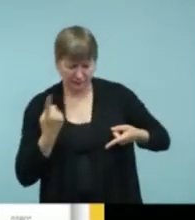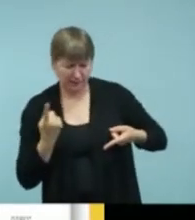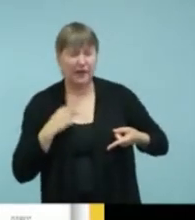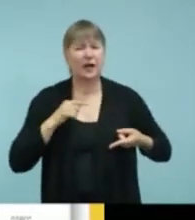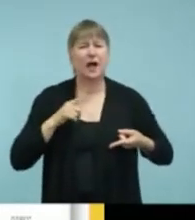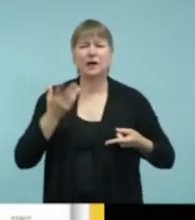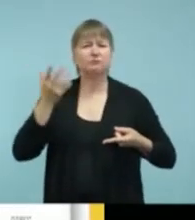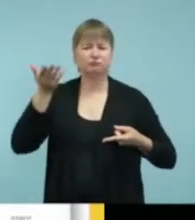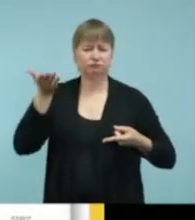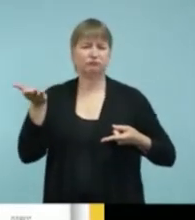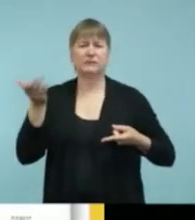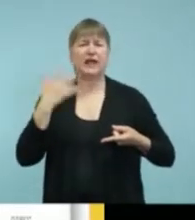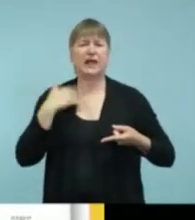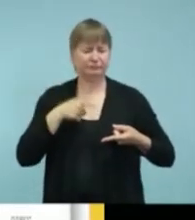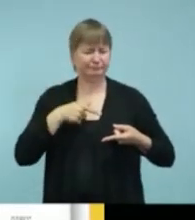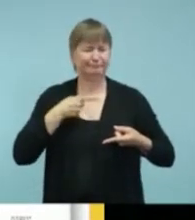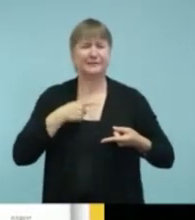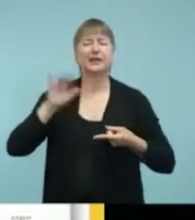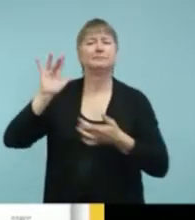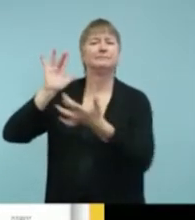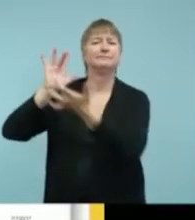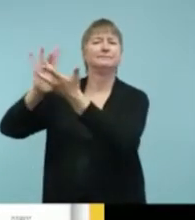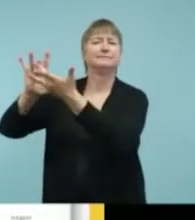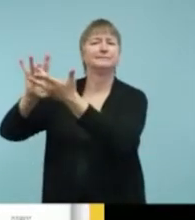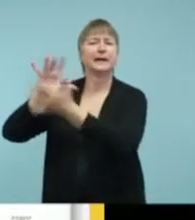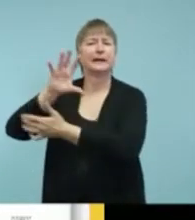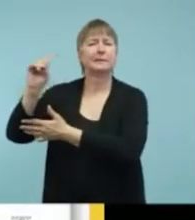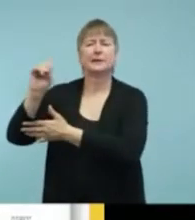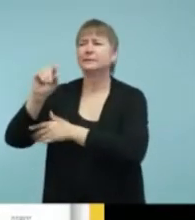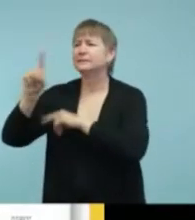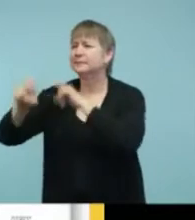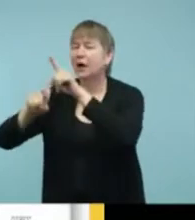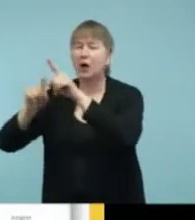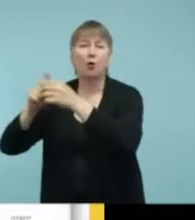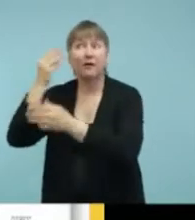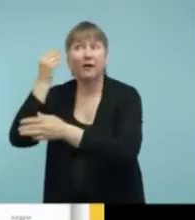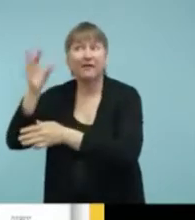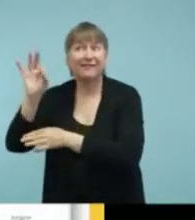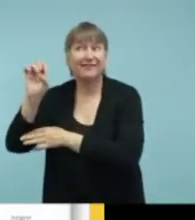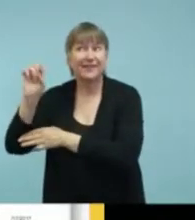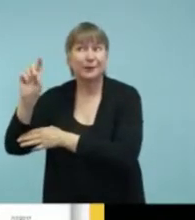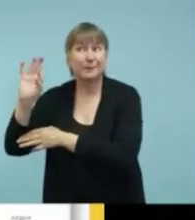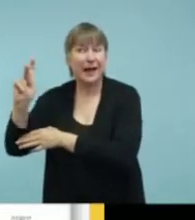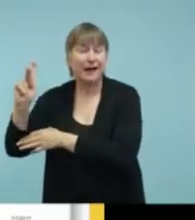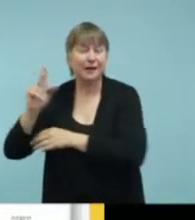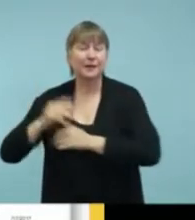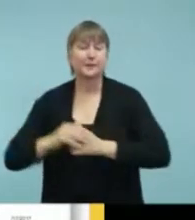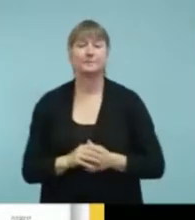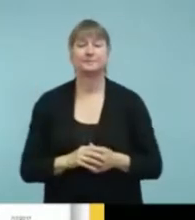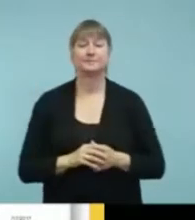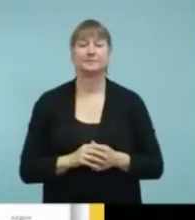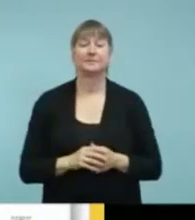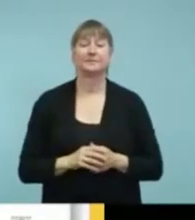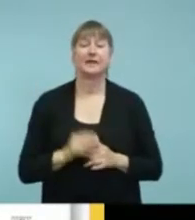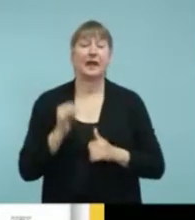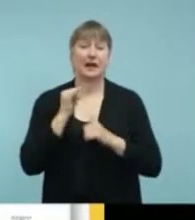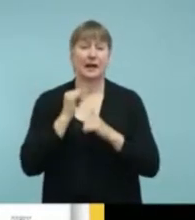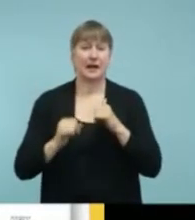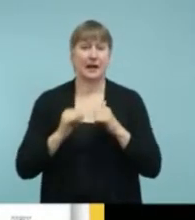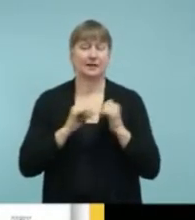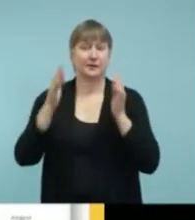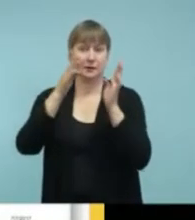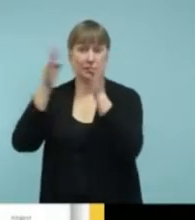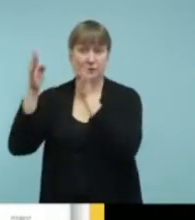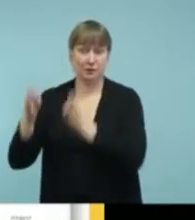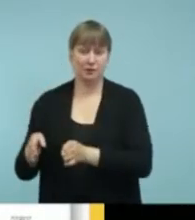gave you the link to the company website so that you can provide feedback. Now the last column I think is probably